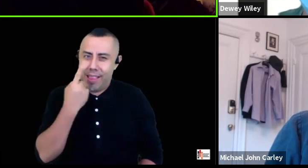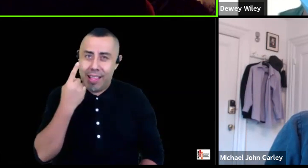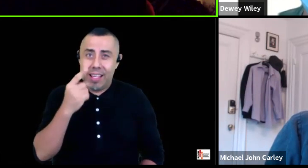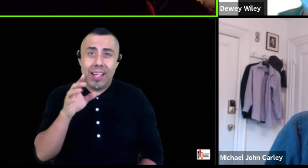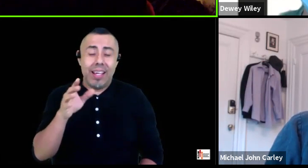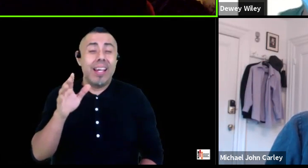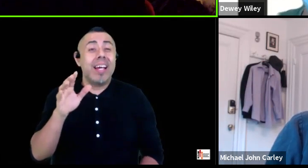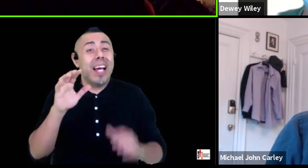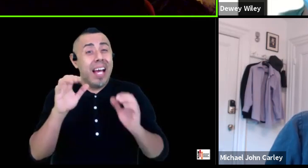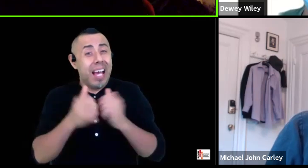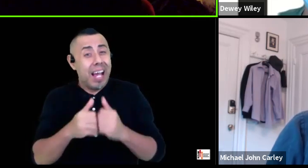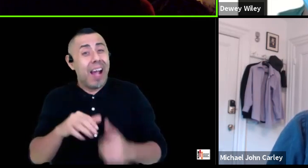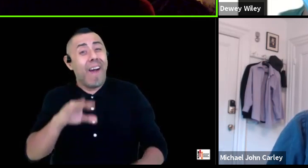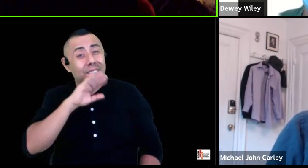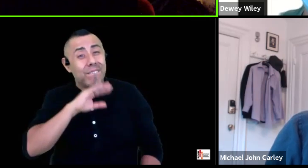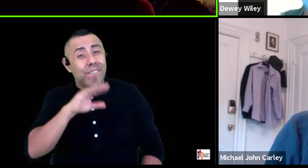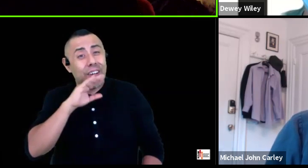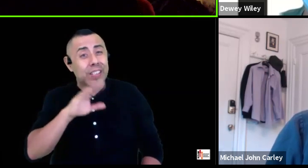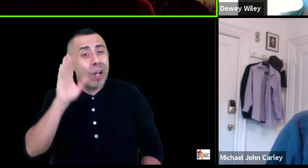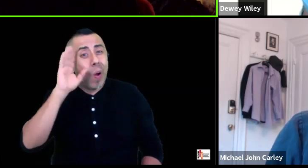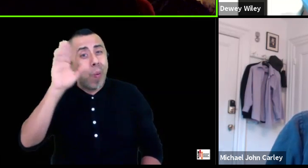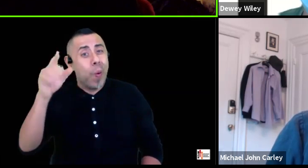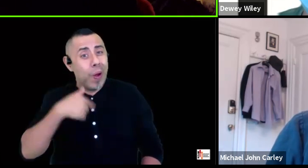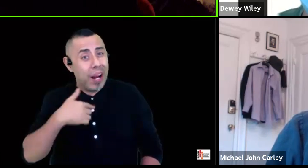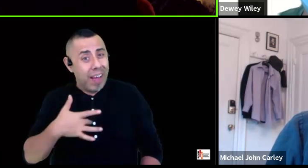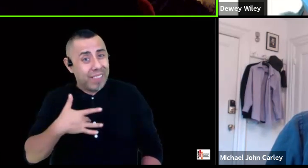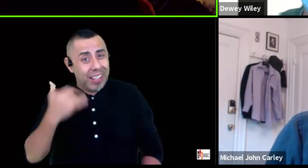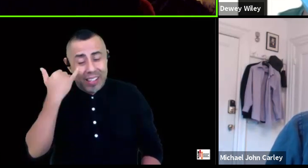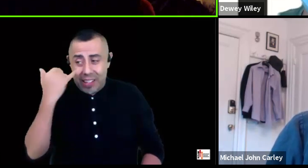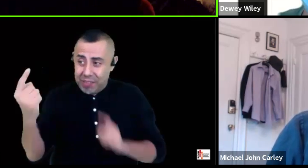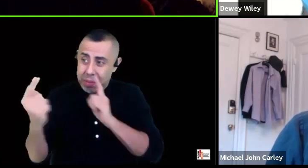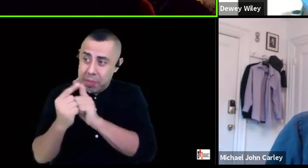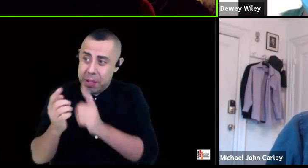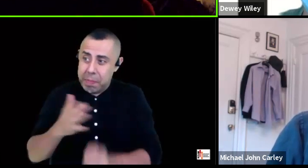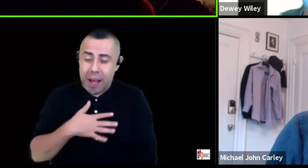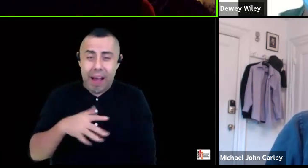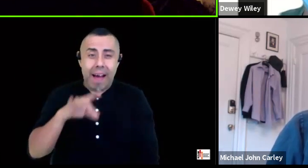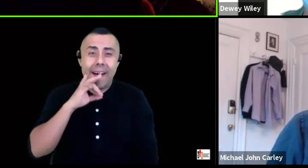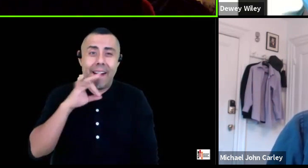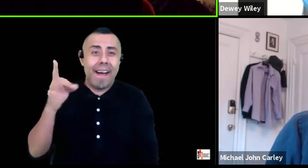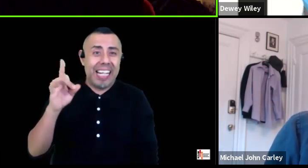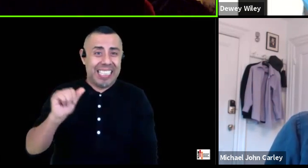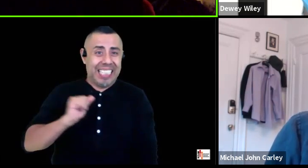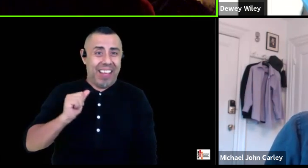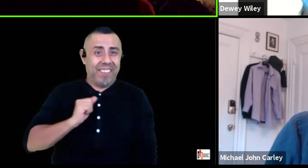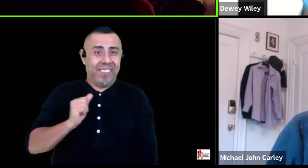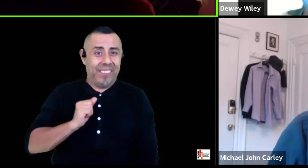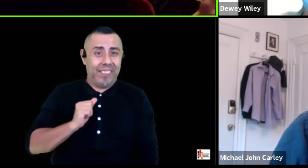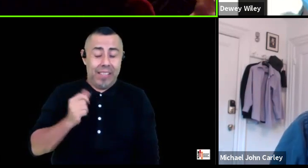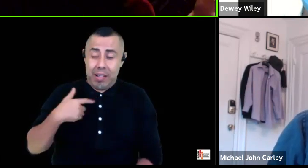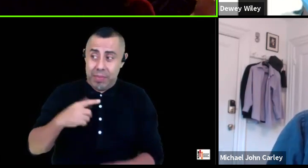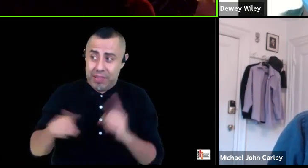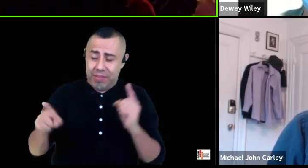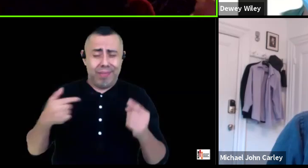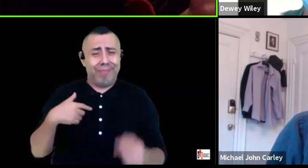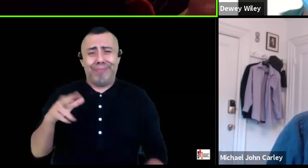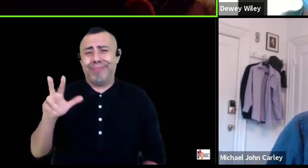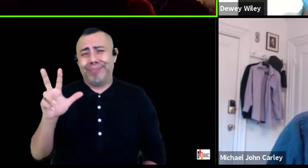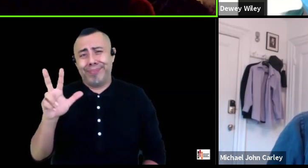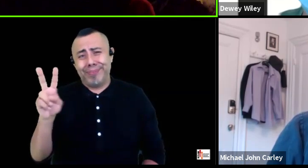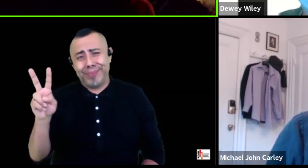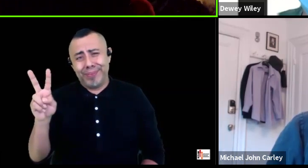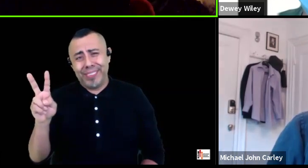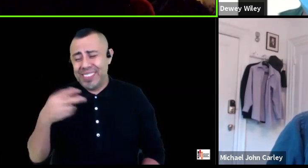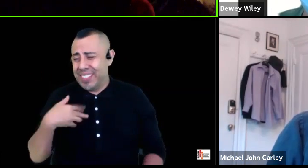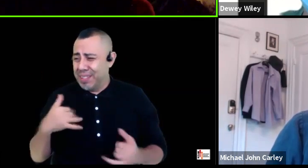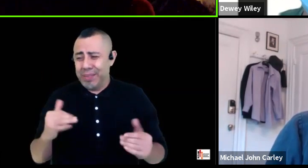with my past self how different am i from my 18 year old self um and only being 32 you know i'm not that far away from it